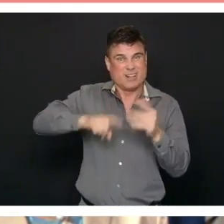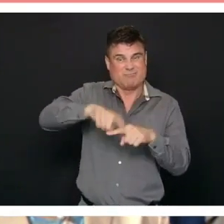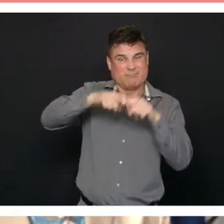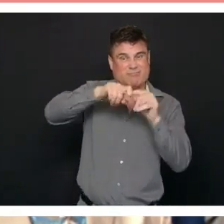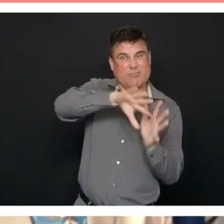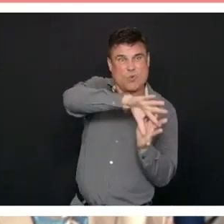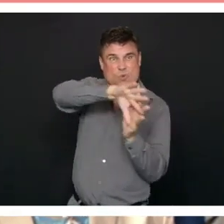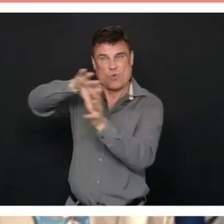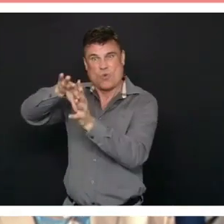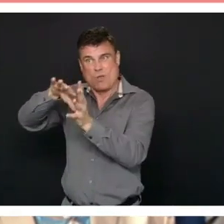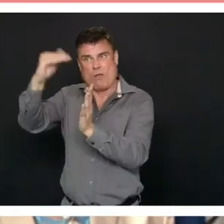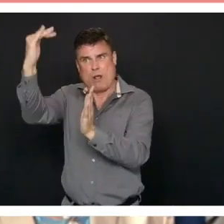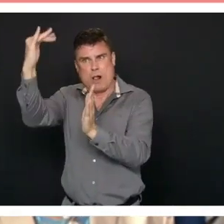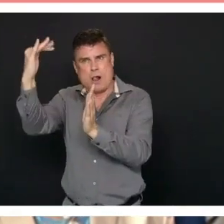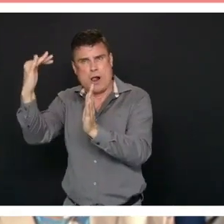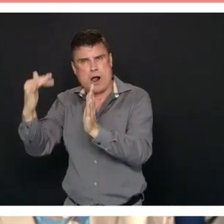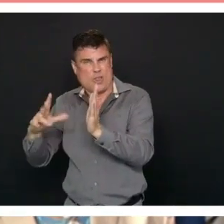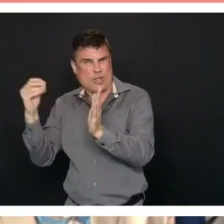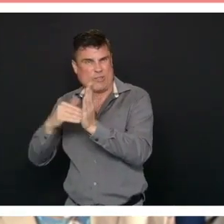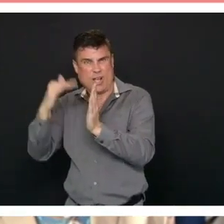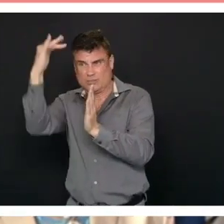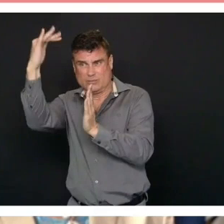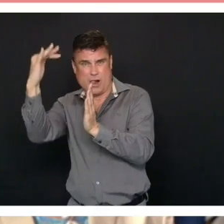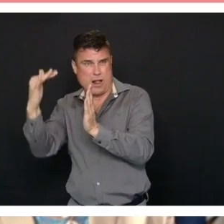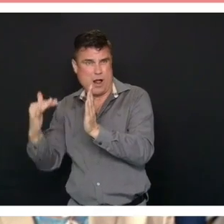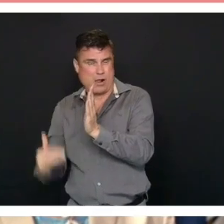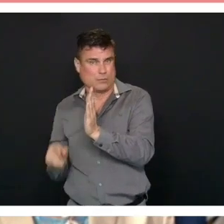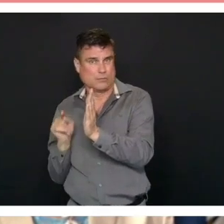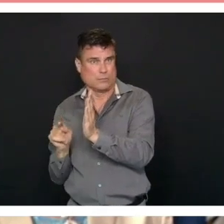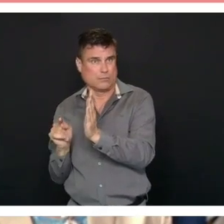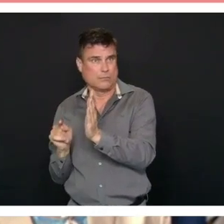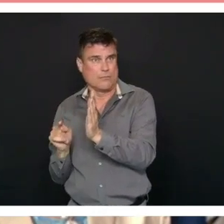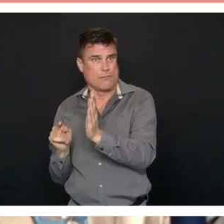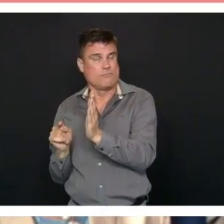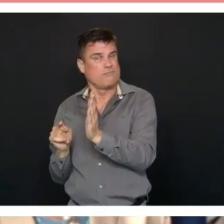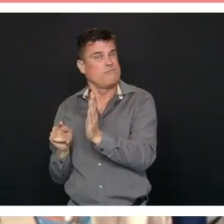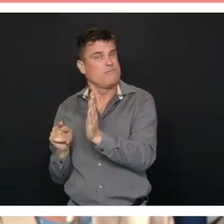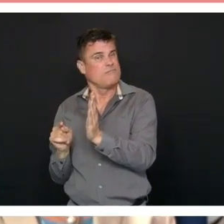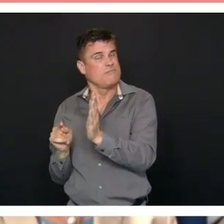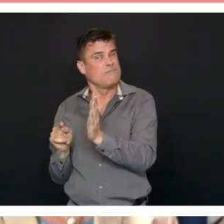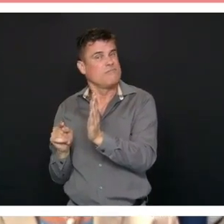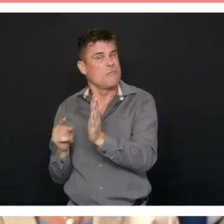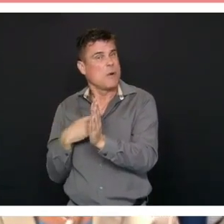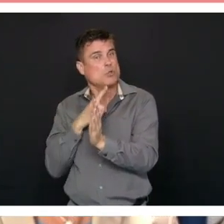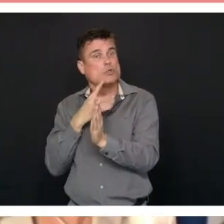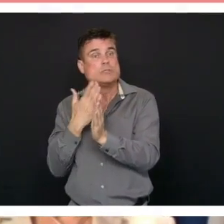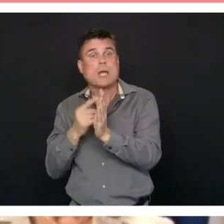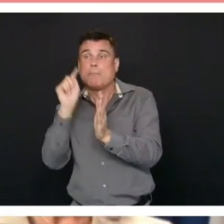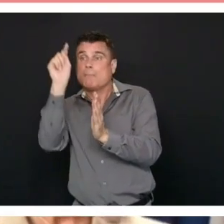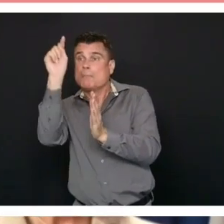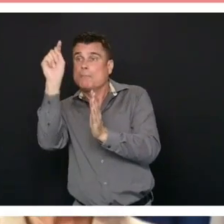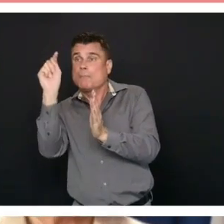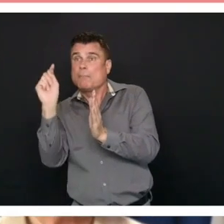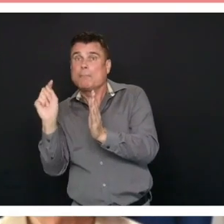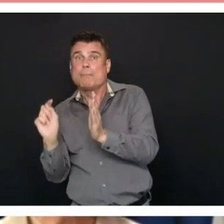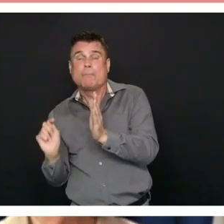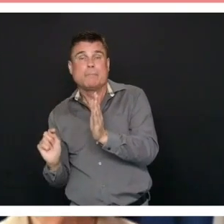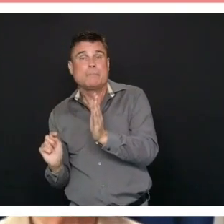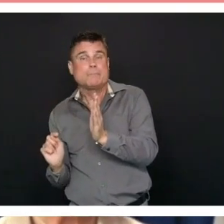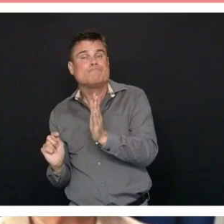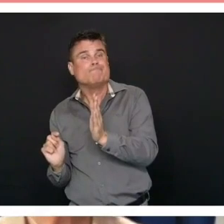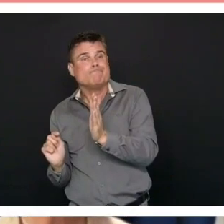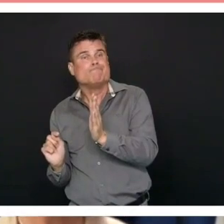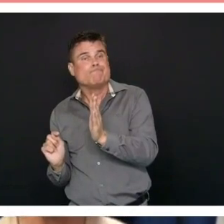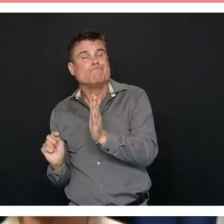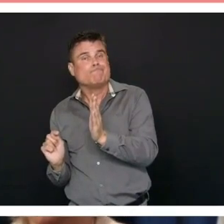they're wondering if the decision to make the cancellations the way they were made was really worth it given that British Columbians did step up they